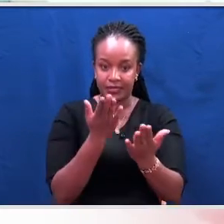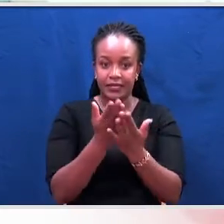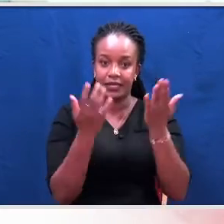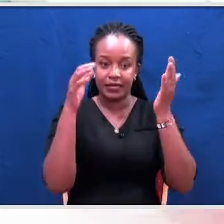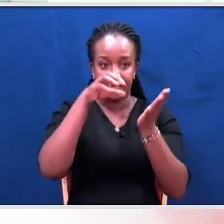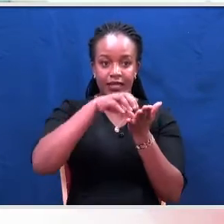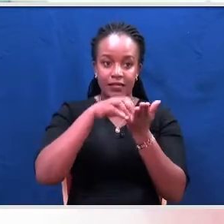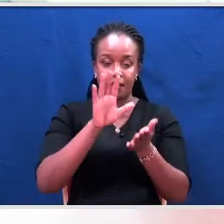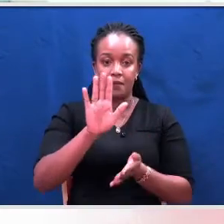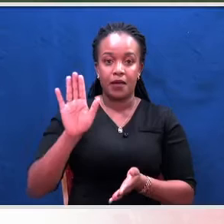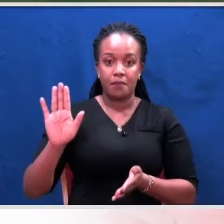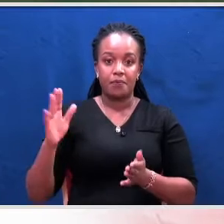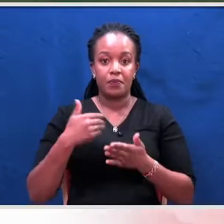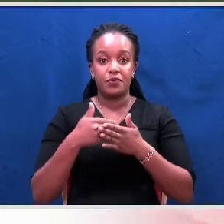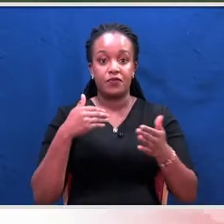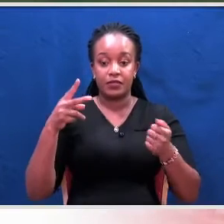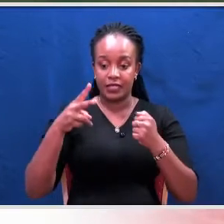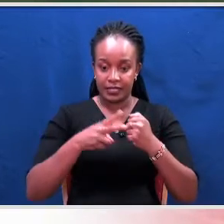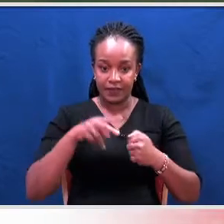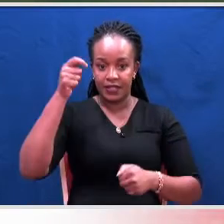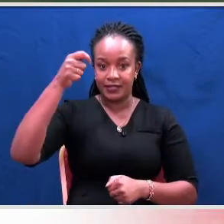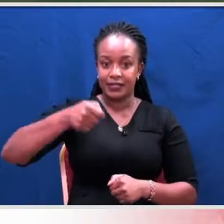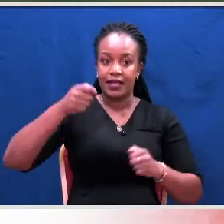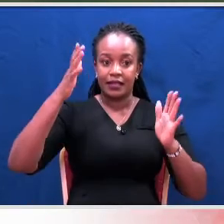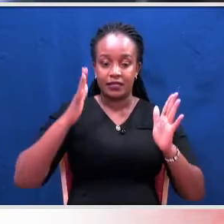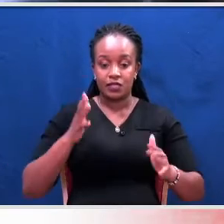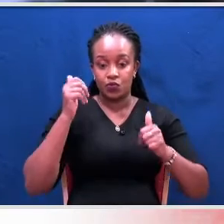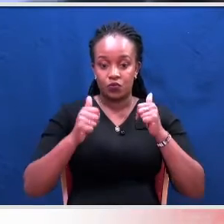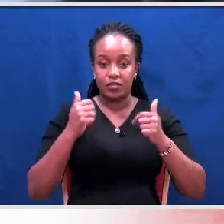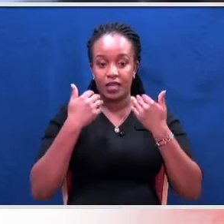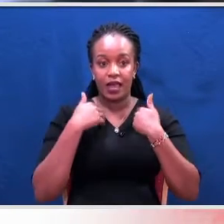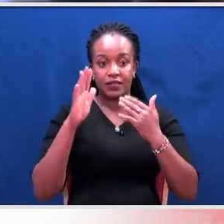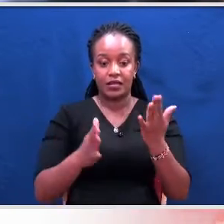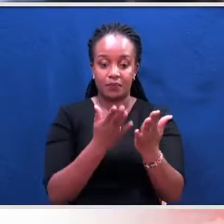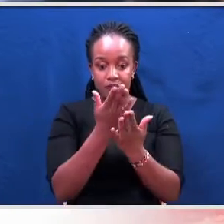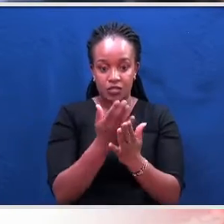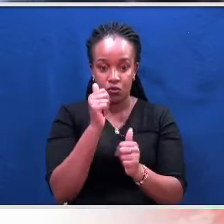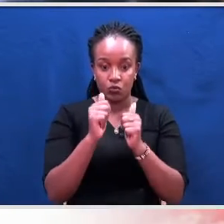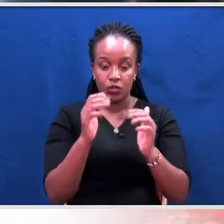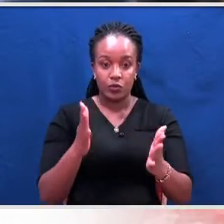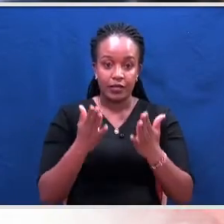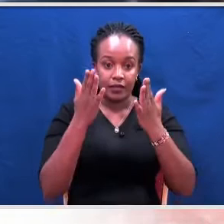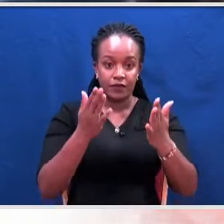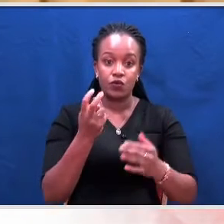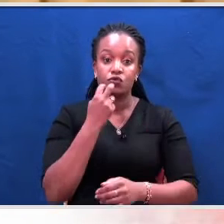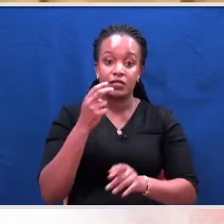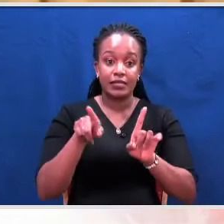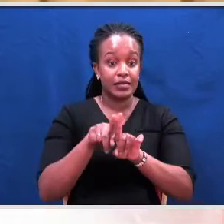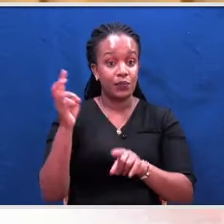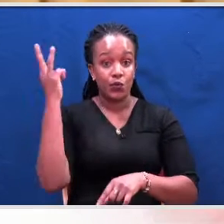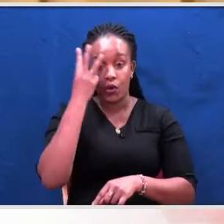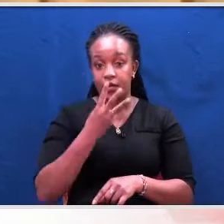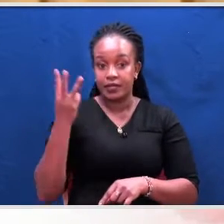-judge bench handling the appeal as it sought to counter submissions made on Tuesday and Wednesday by the pro